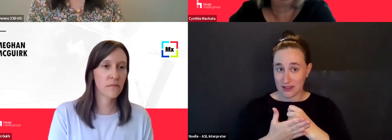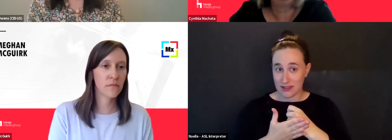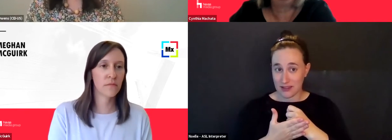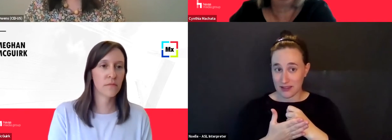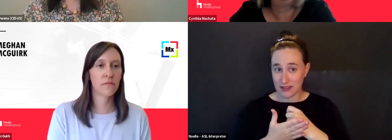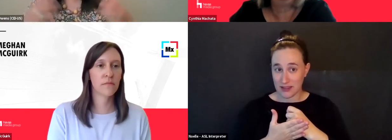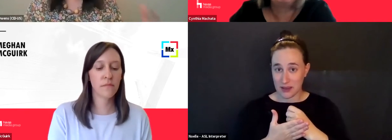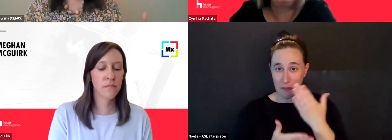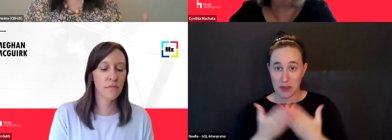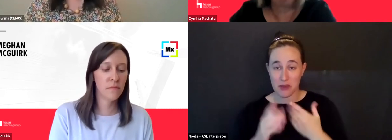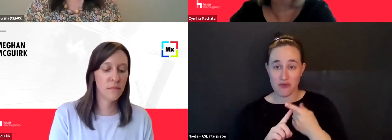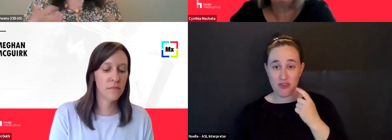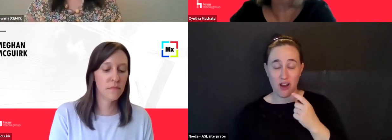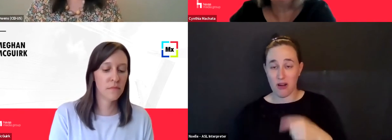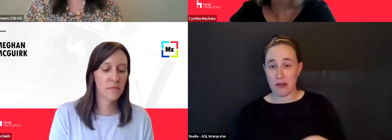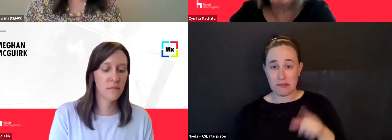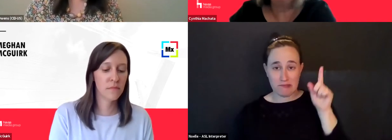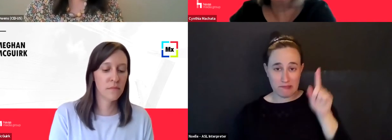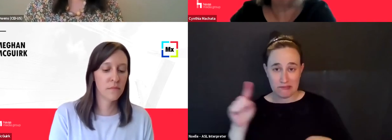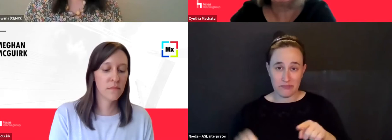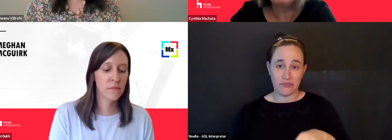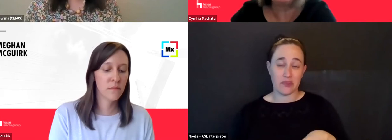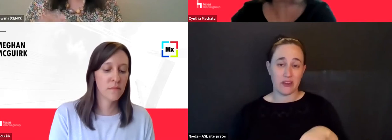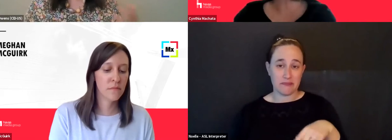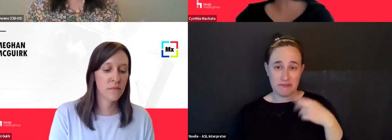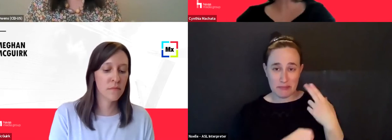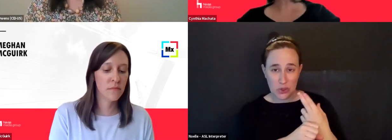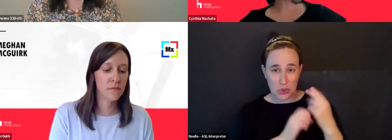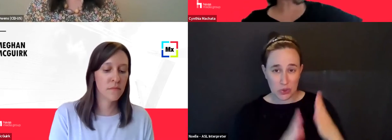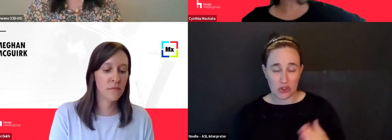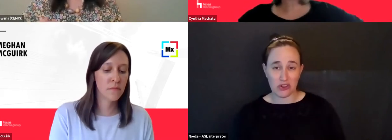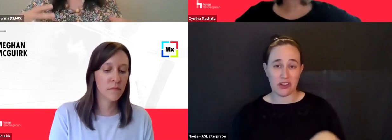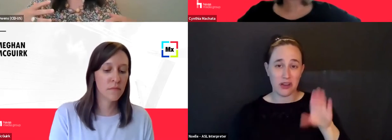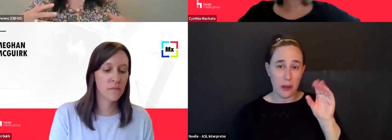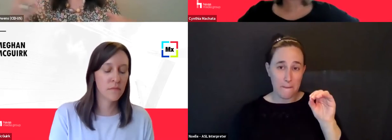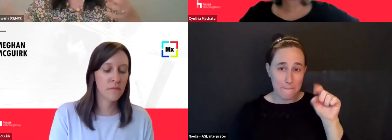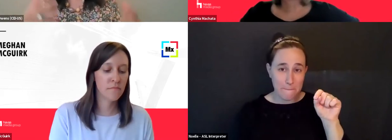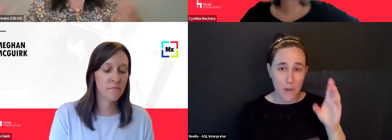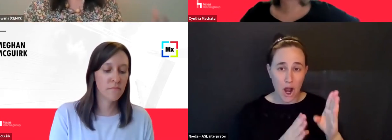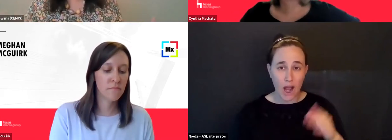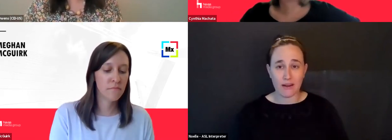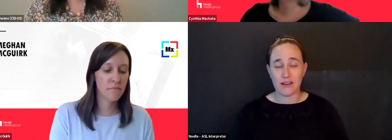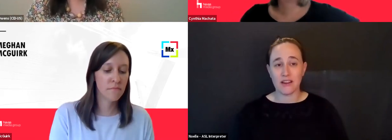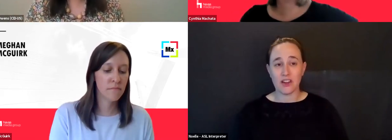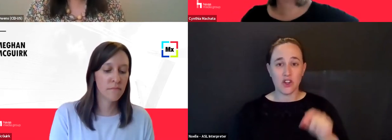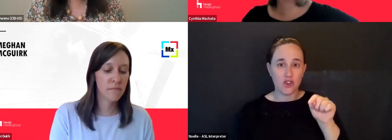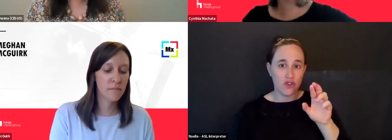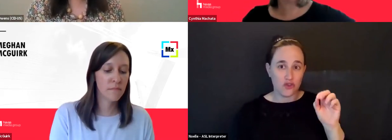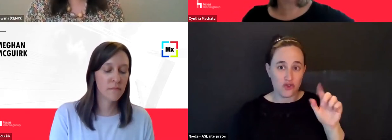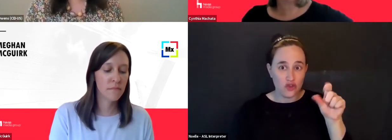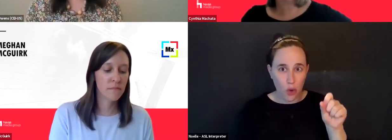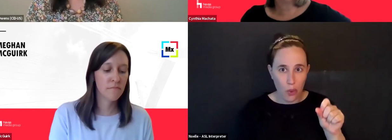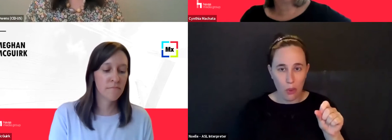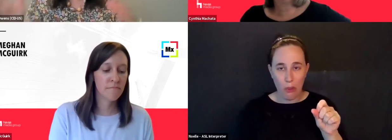farms, trolls, you know, troll farms, all of that. Do you ever worry about that being polluting your information